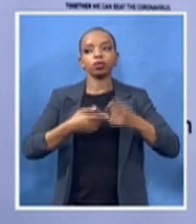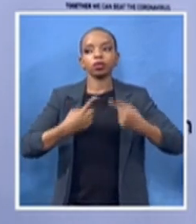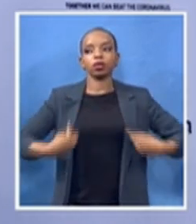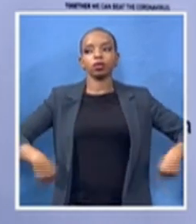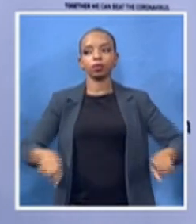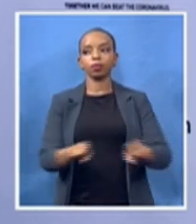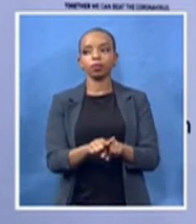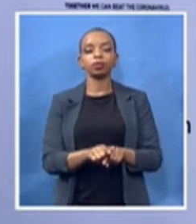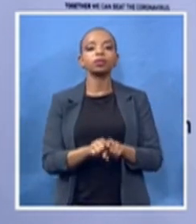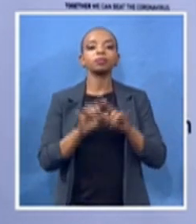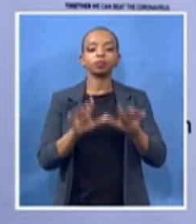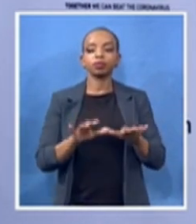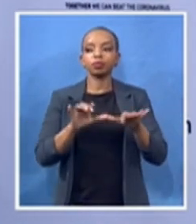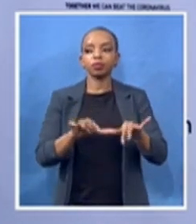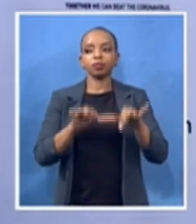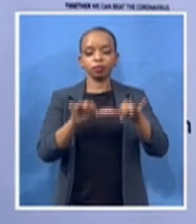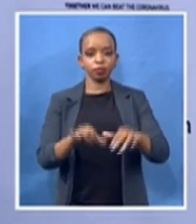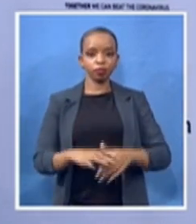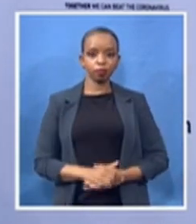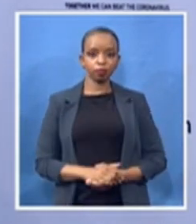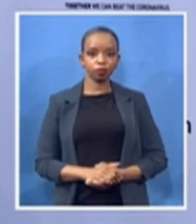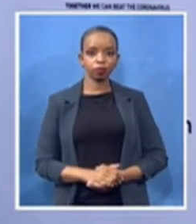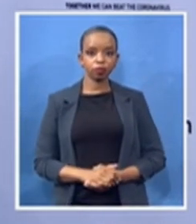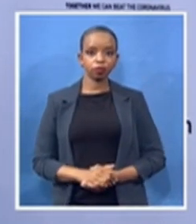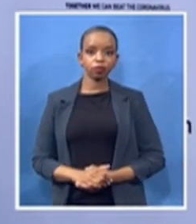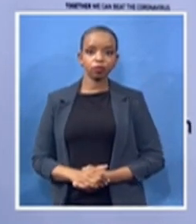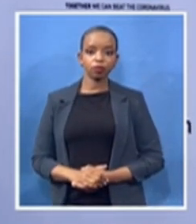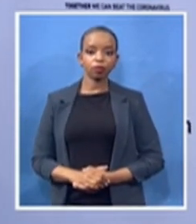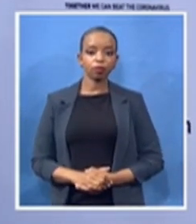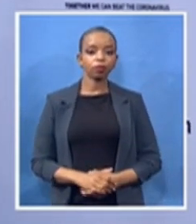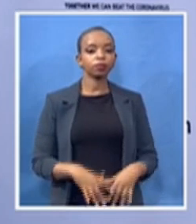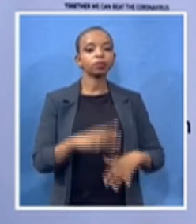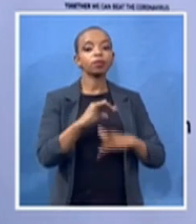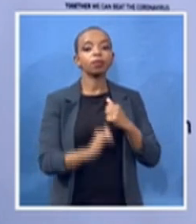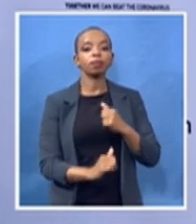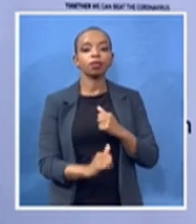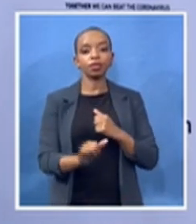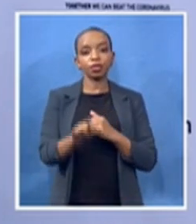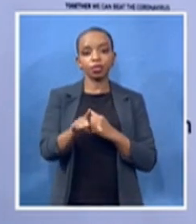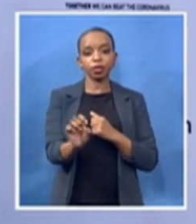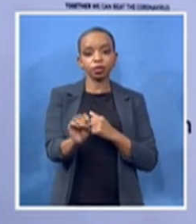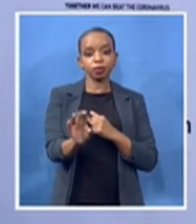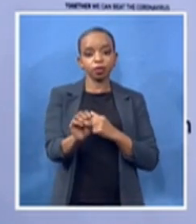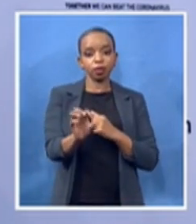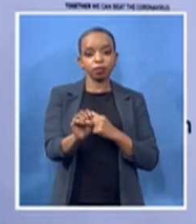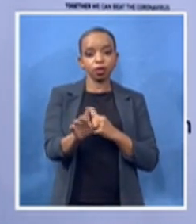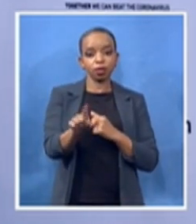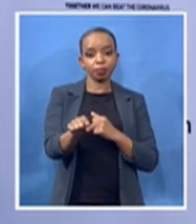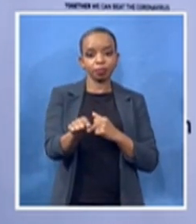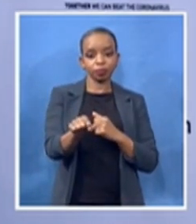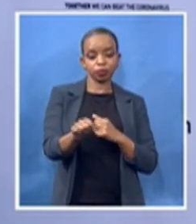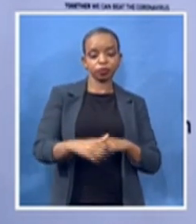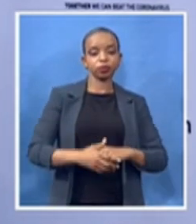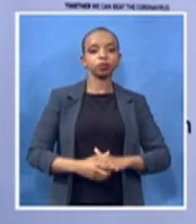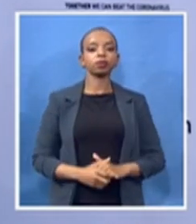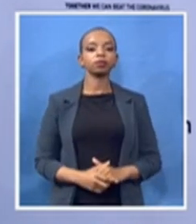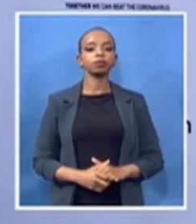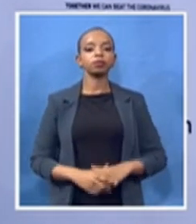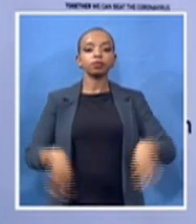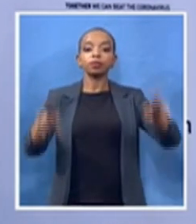in the month of september which is a national heritage month we'll be